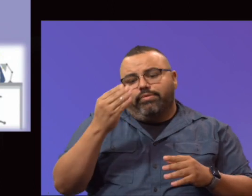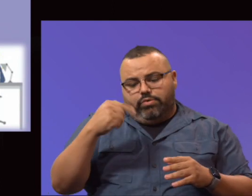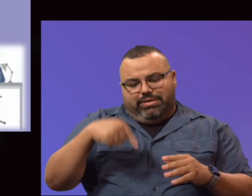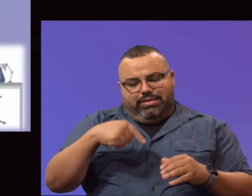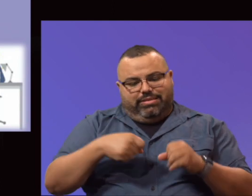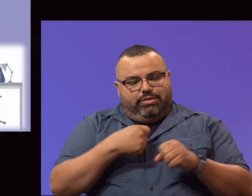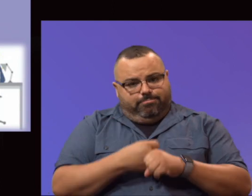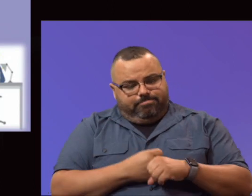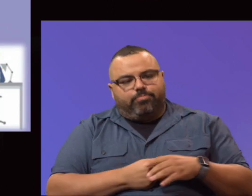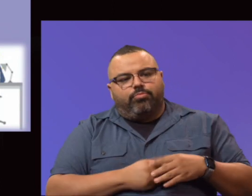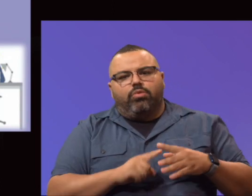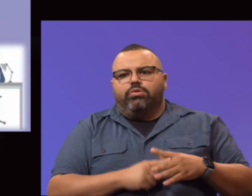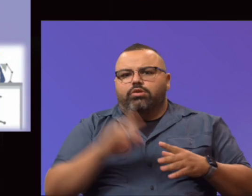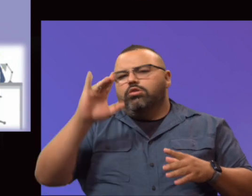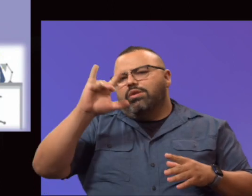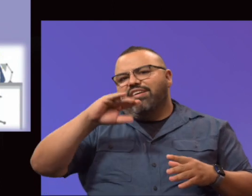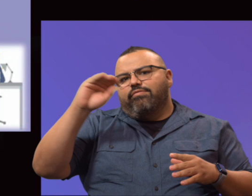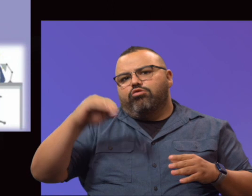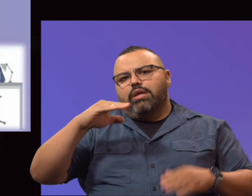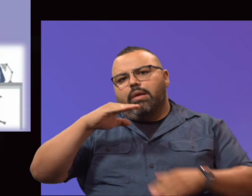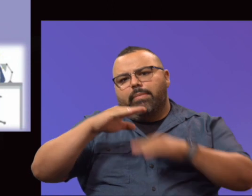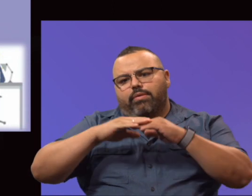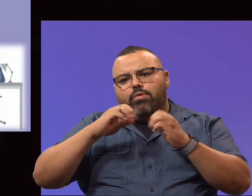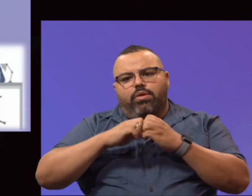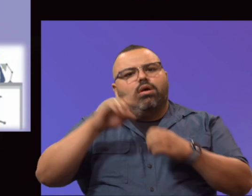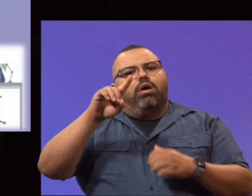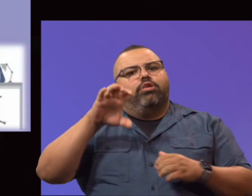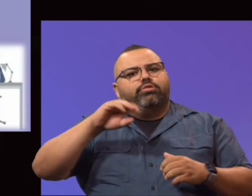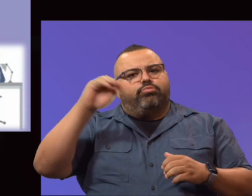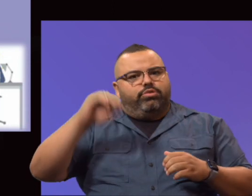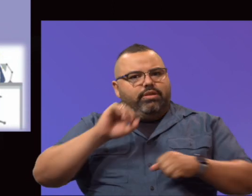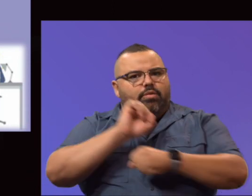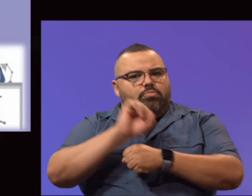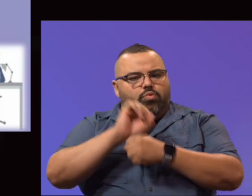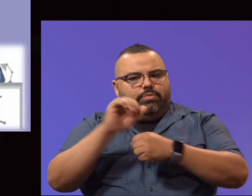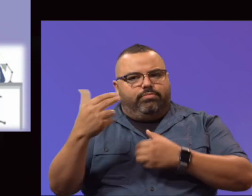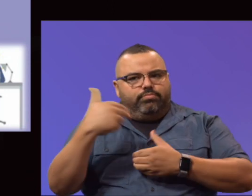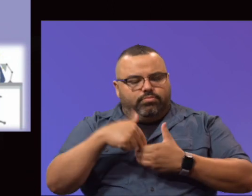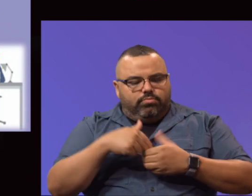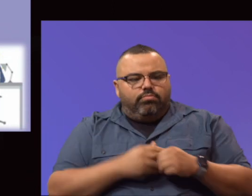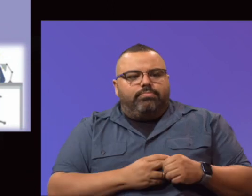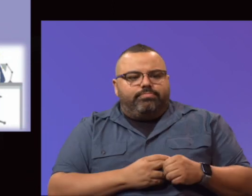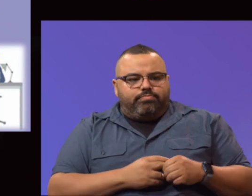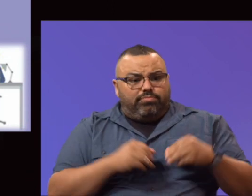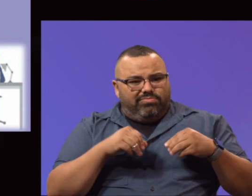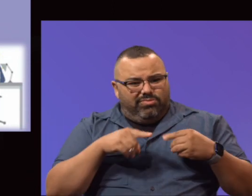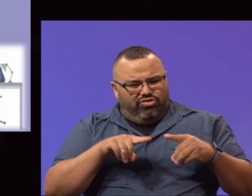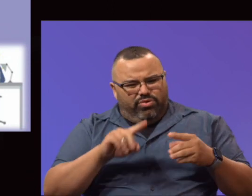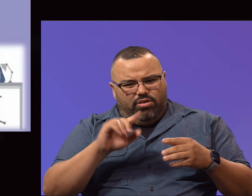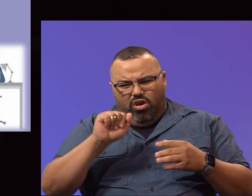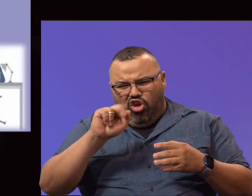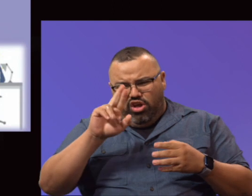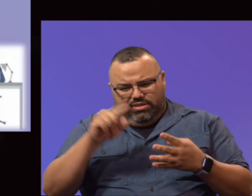this year. We started at 25 percent capacity with 100 percent of employee participation. During the first two weeks of